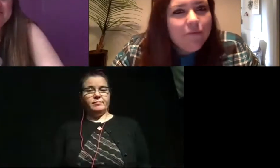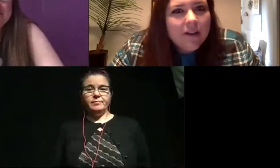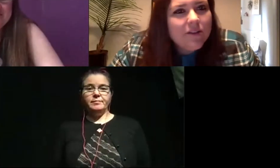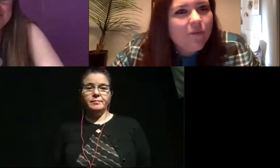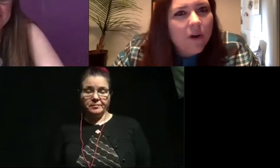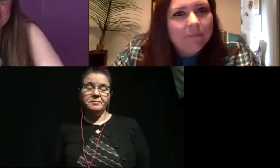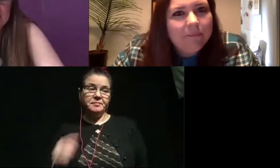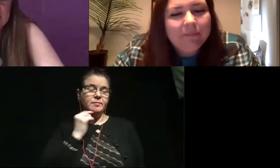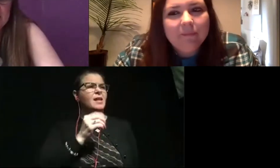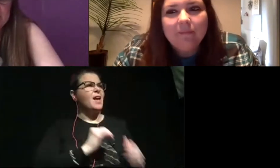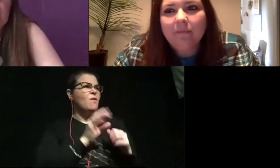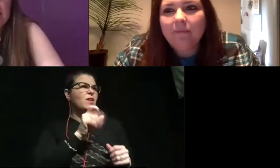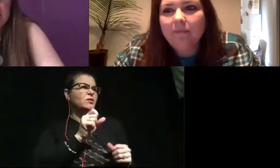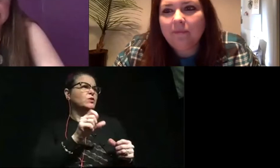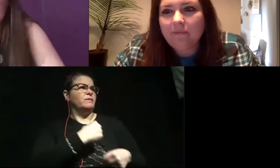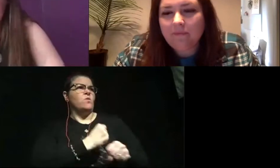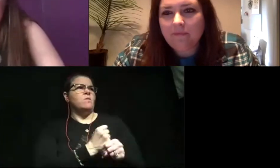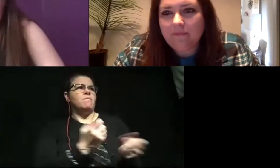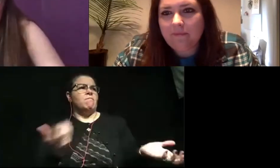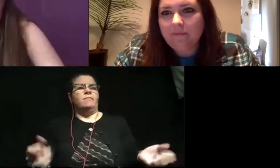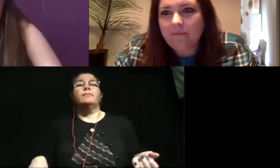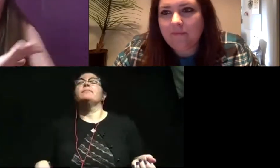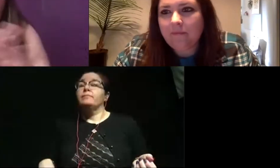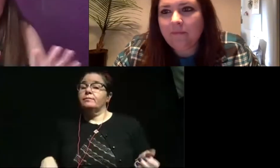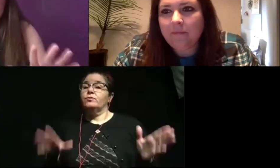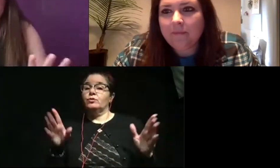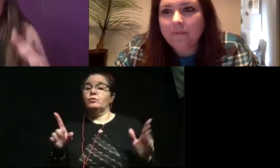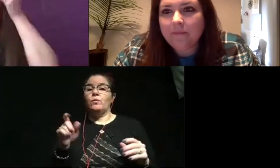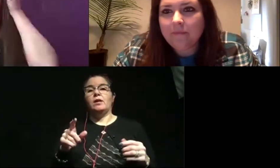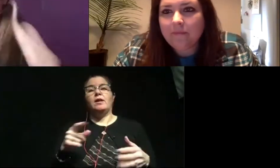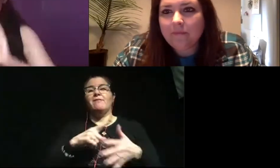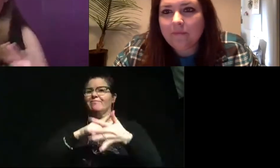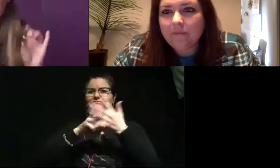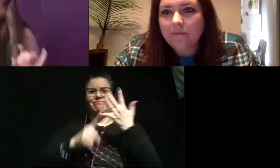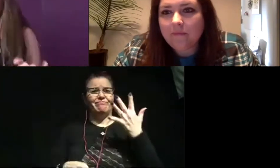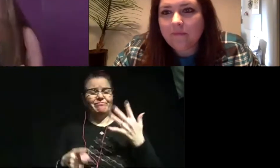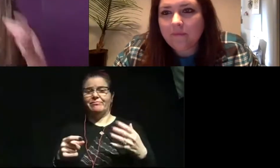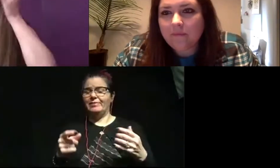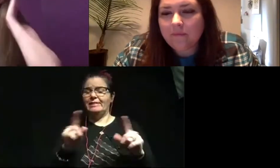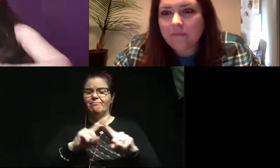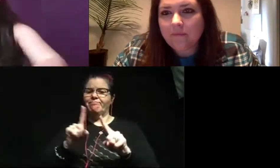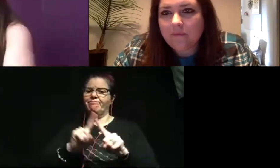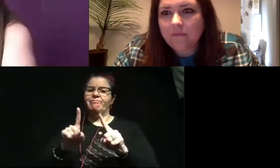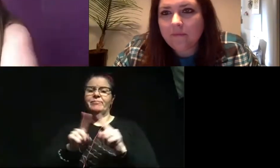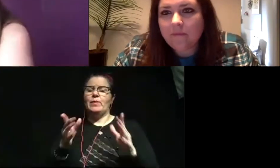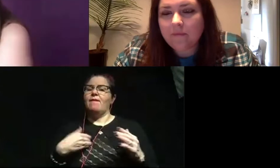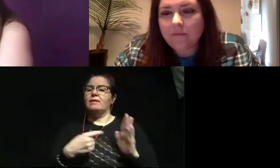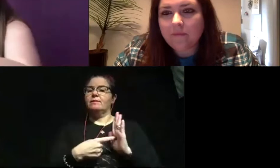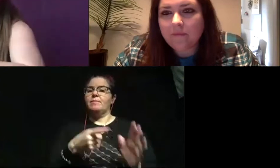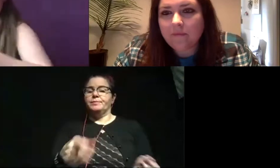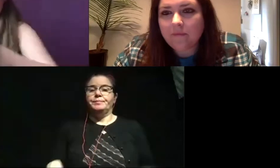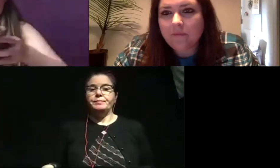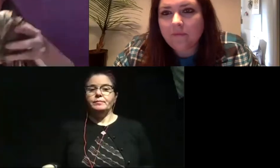How do fossils form? That is an excellent question. So there's a whole bunch of different ways and I've got some great examples here. So